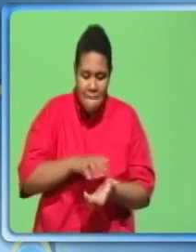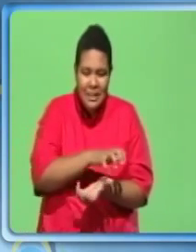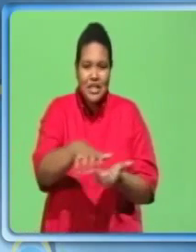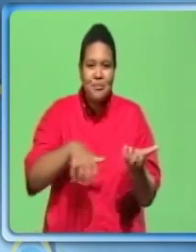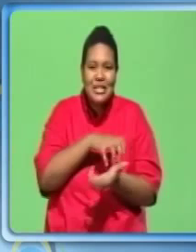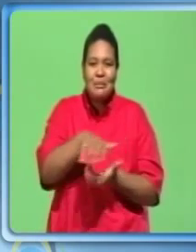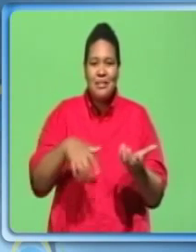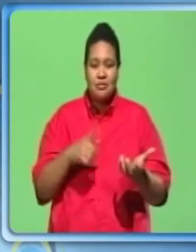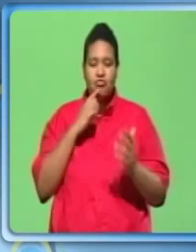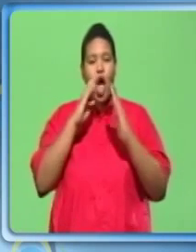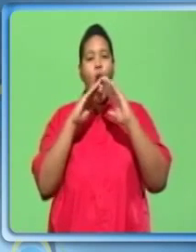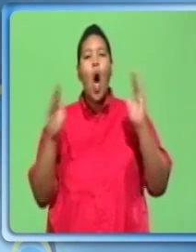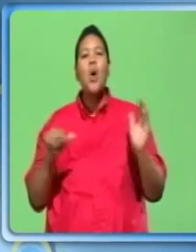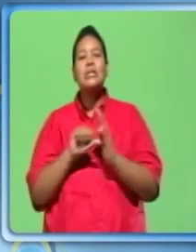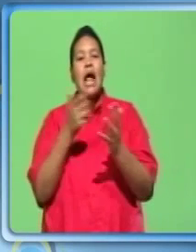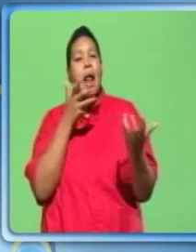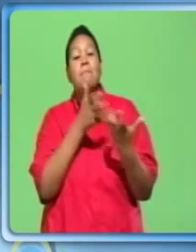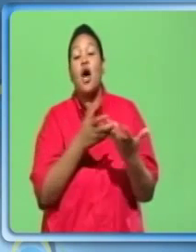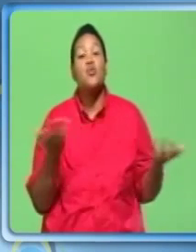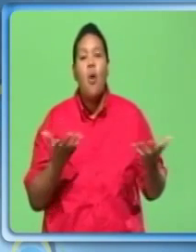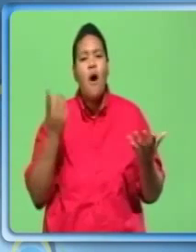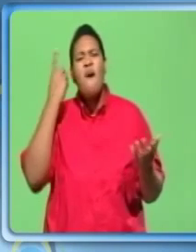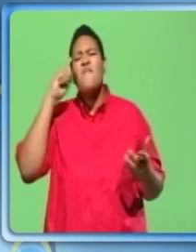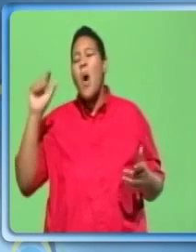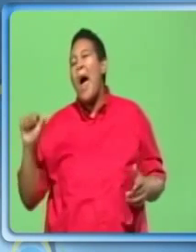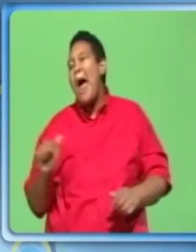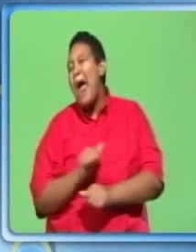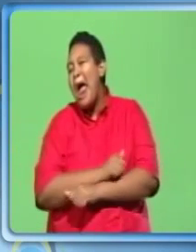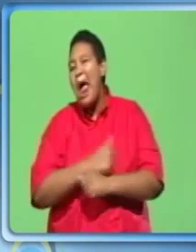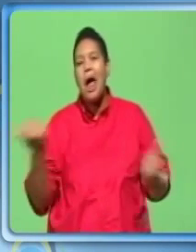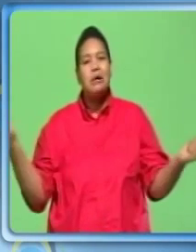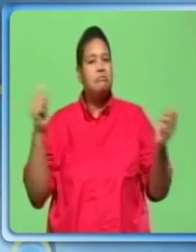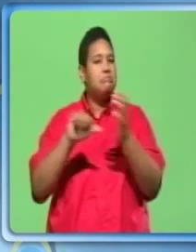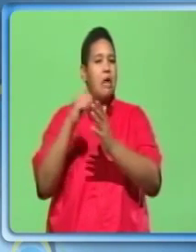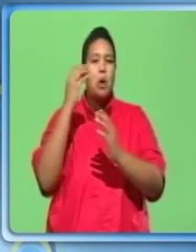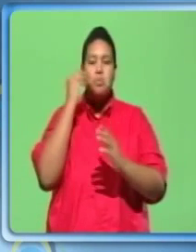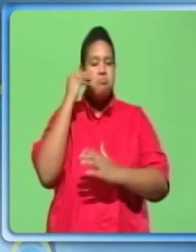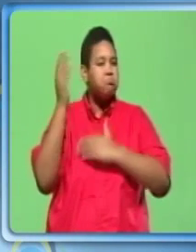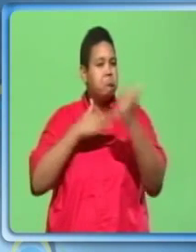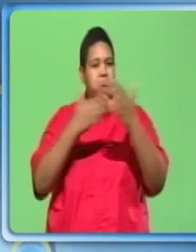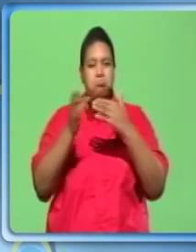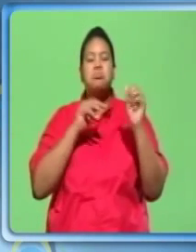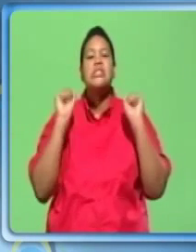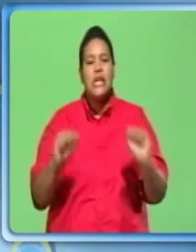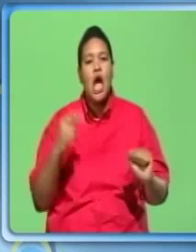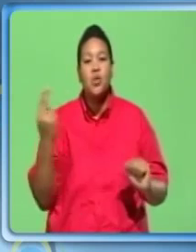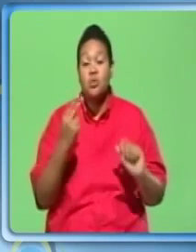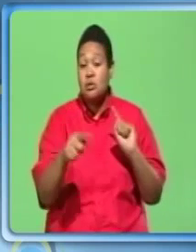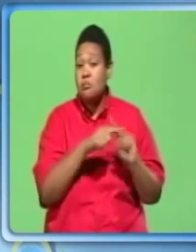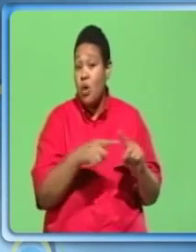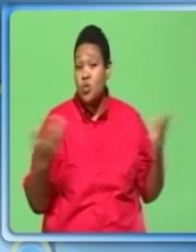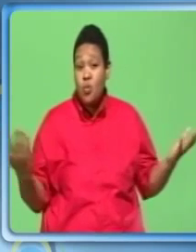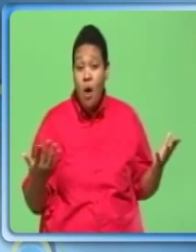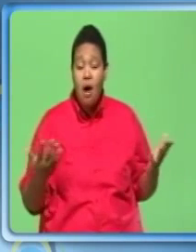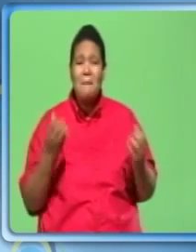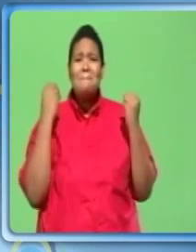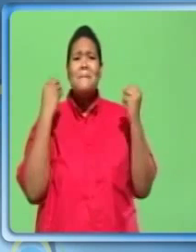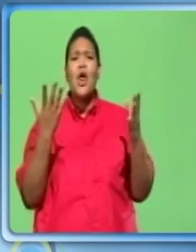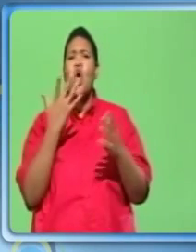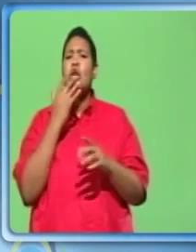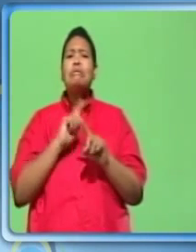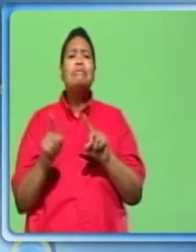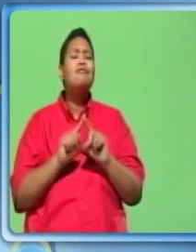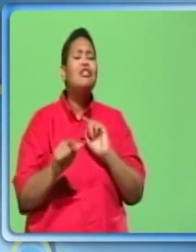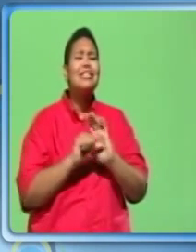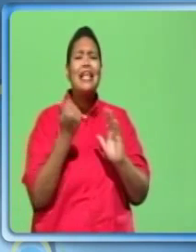House style. Can be used for virtually any style of home. Advantages. Many colors and styles,